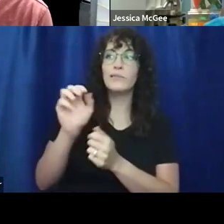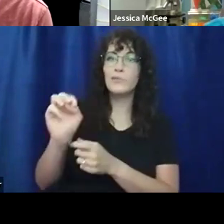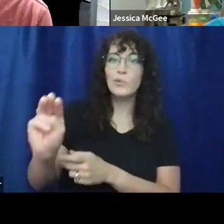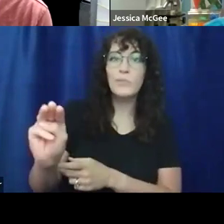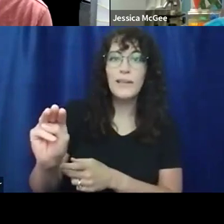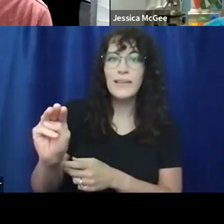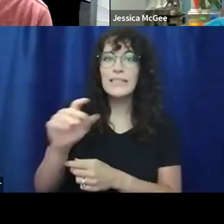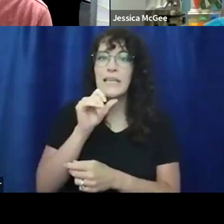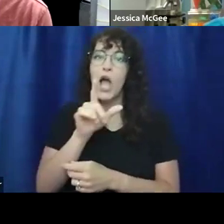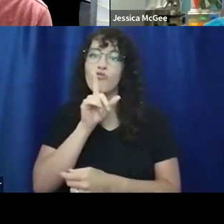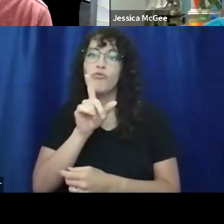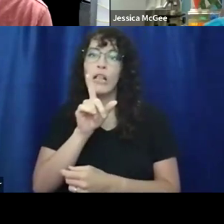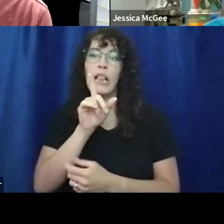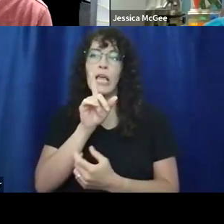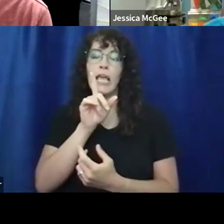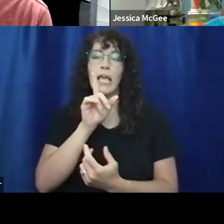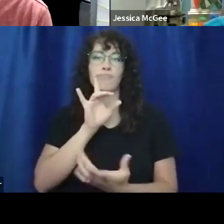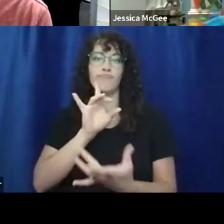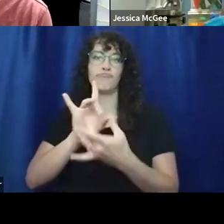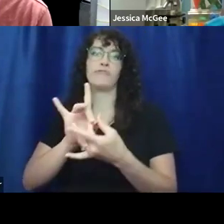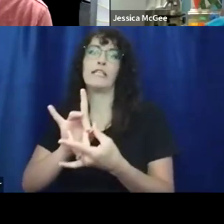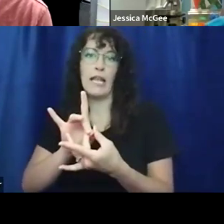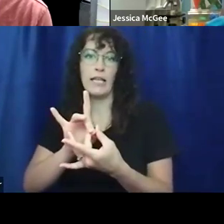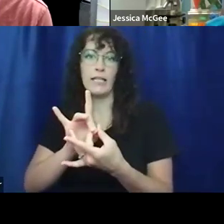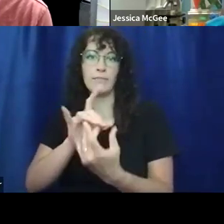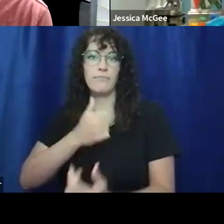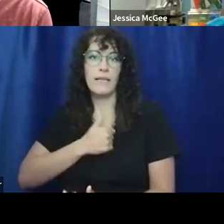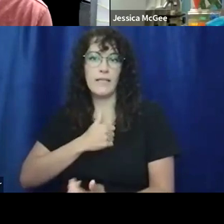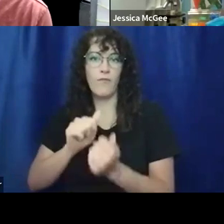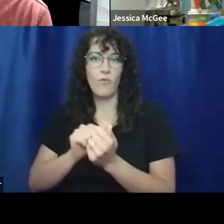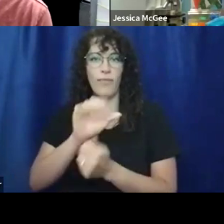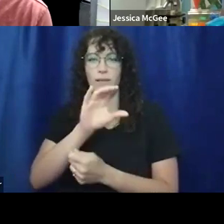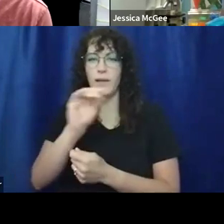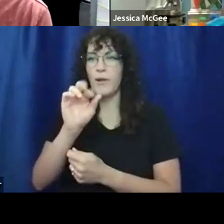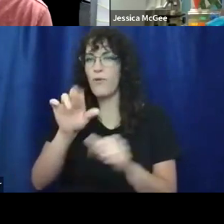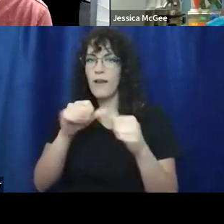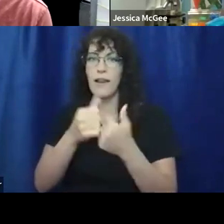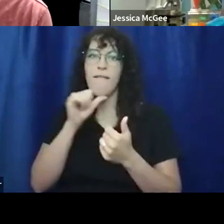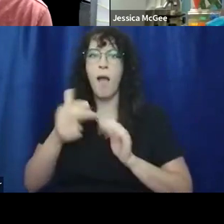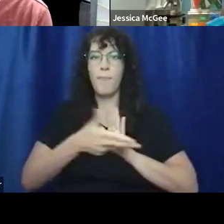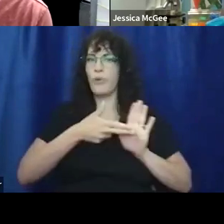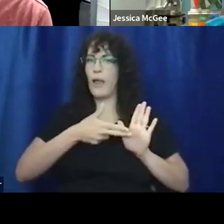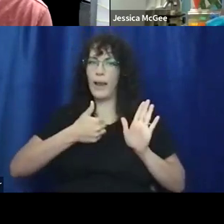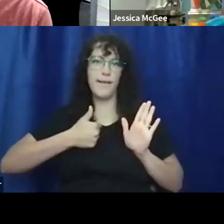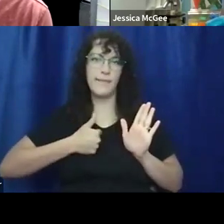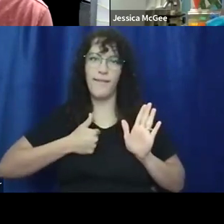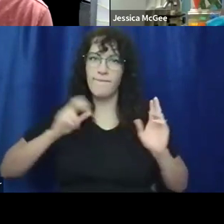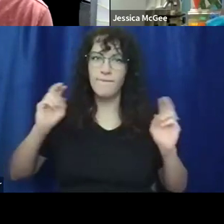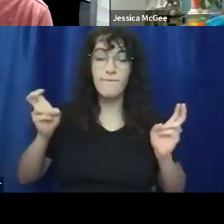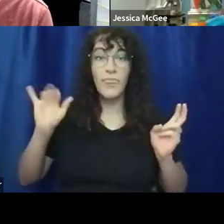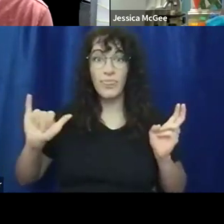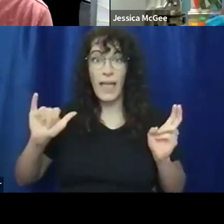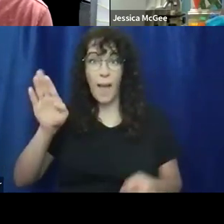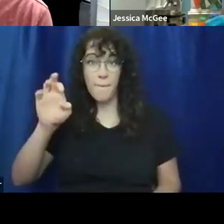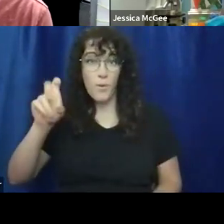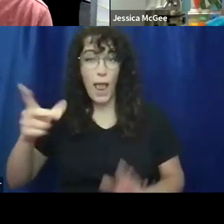interface myself with any company or agency, or really didn't brand myself as well. I think brand was